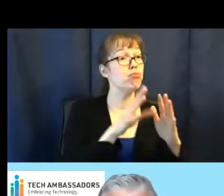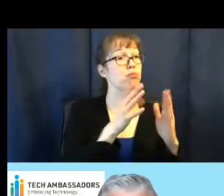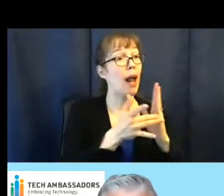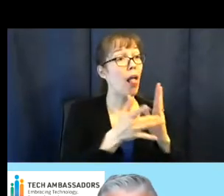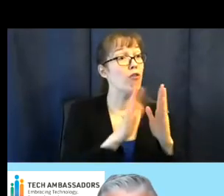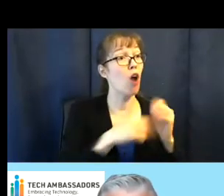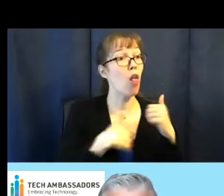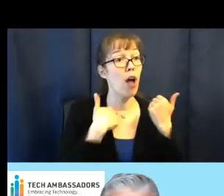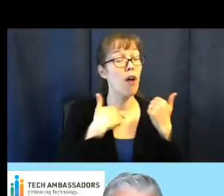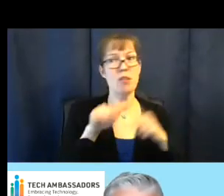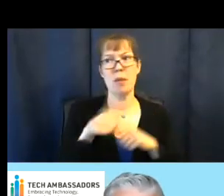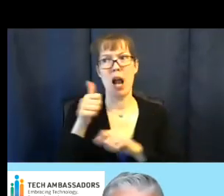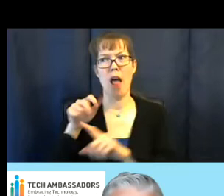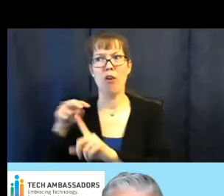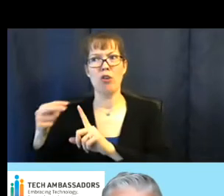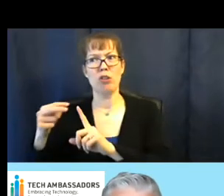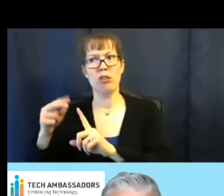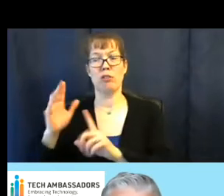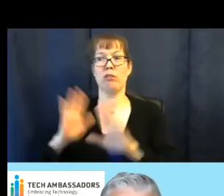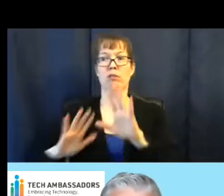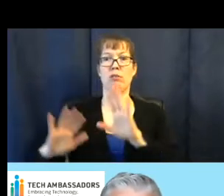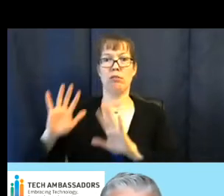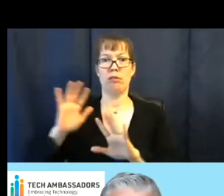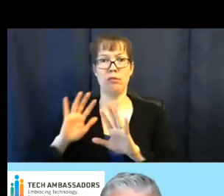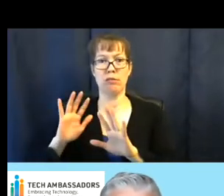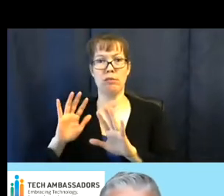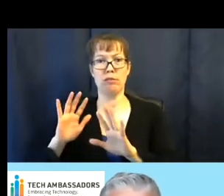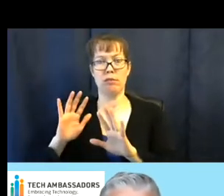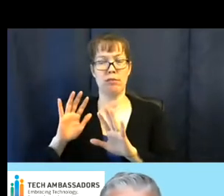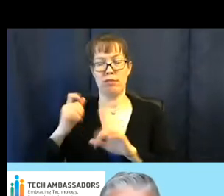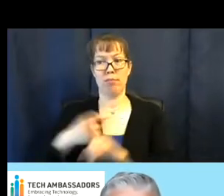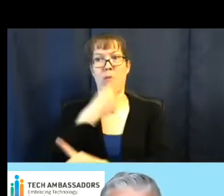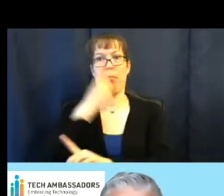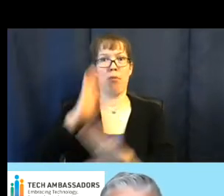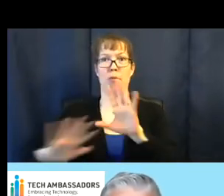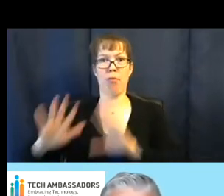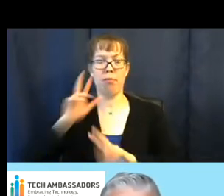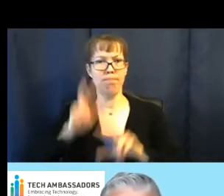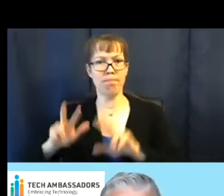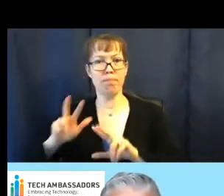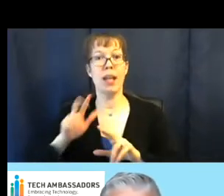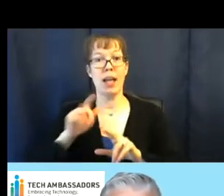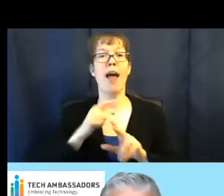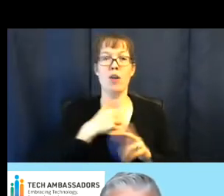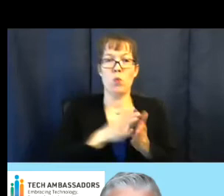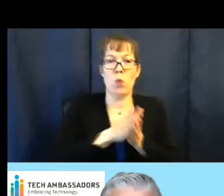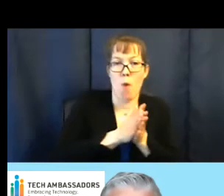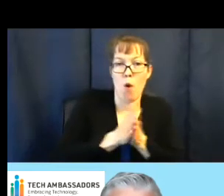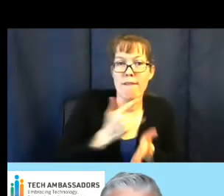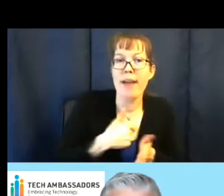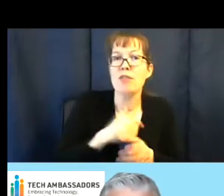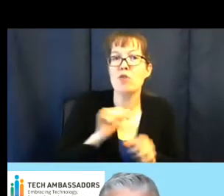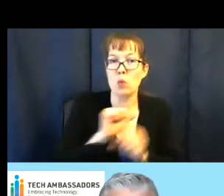to others, and it's almost a completely foreign concept. So that's what motivates our work. I really hope we